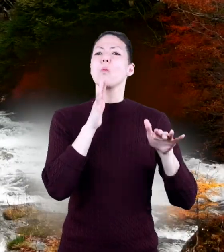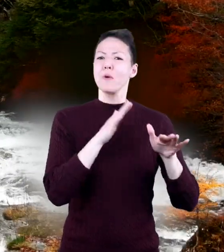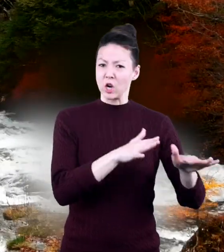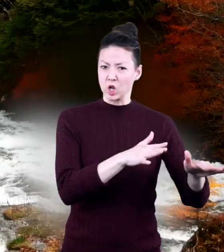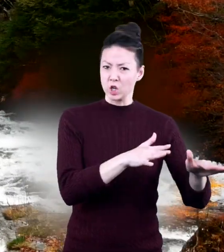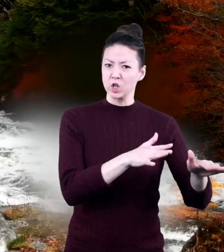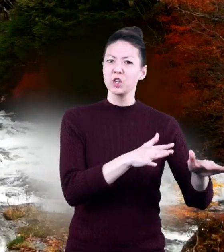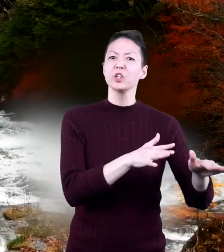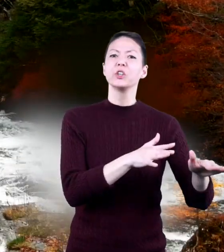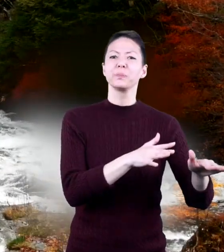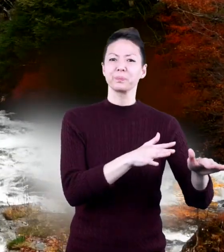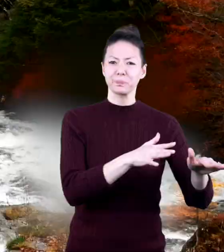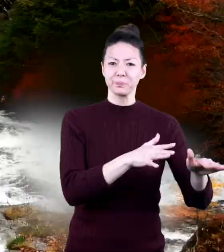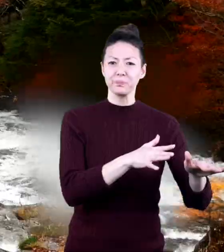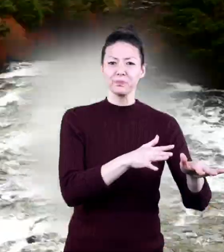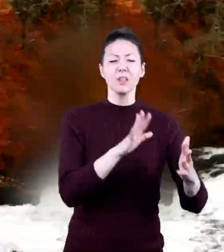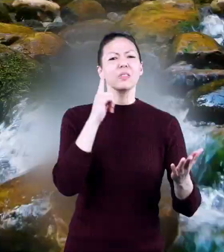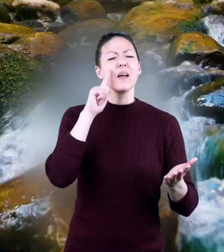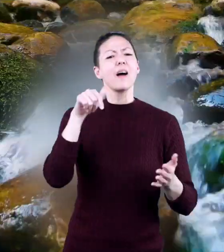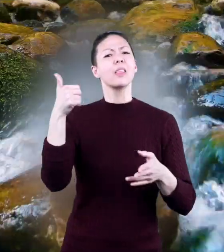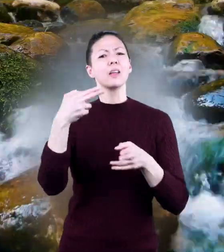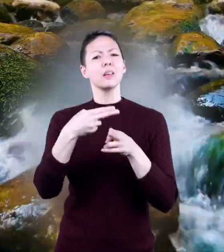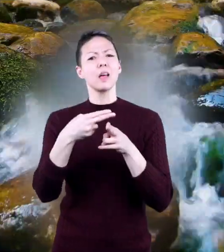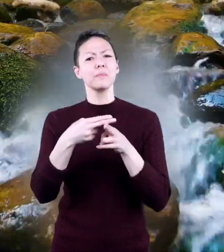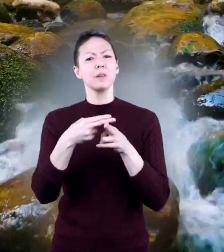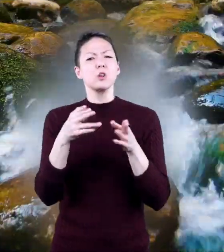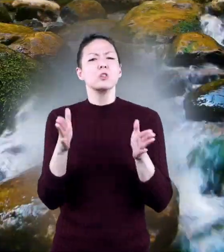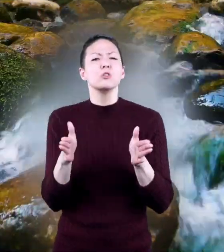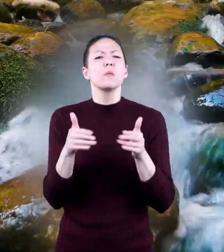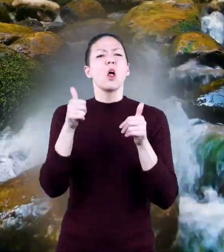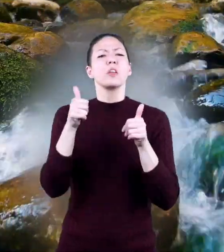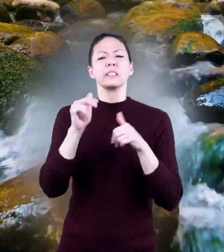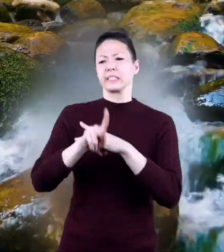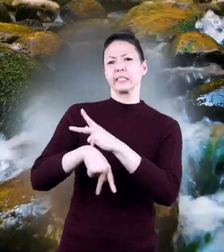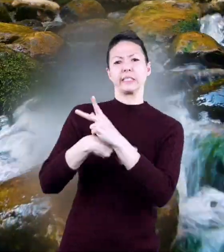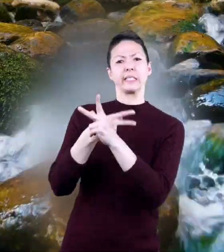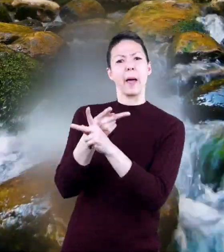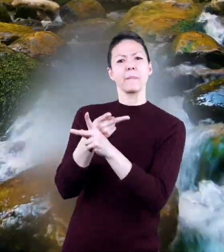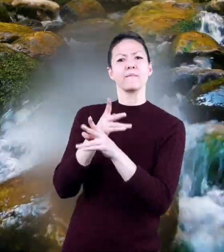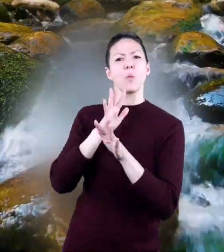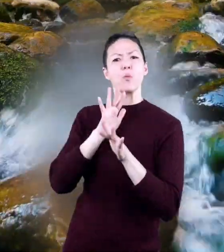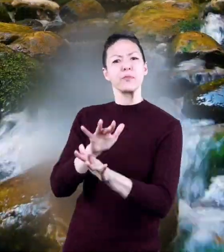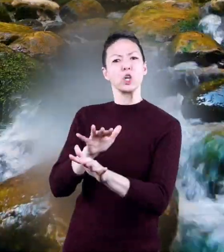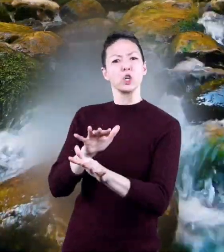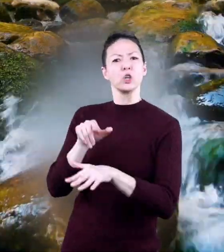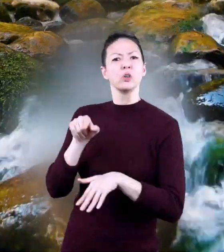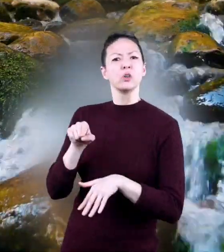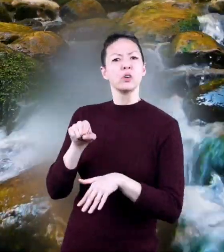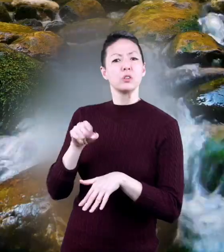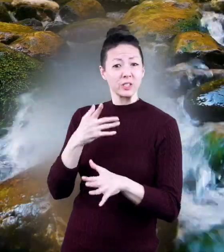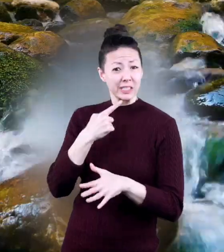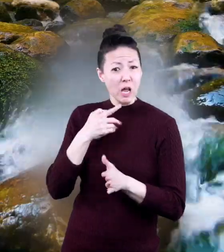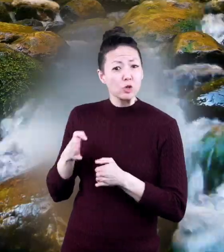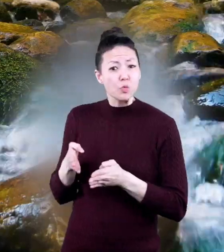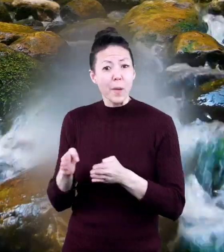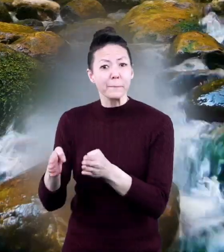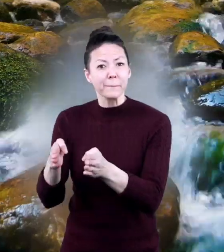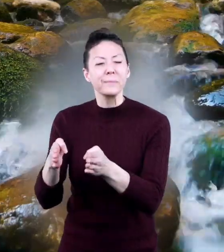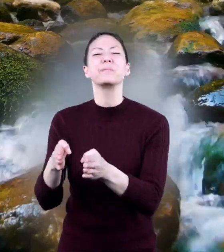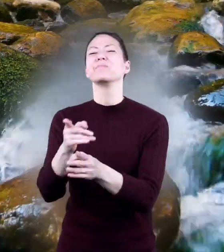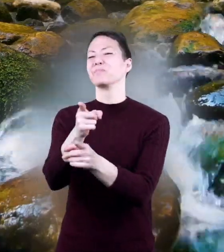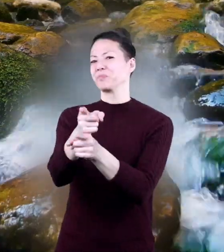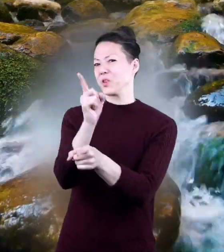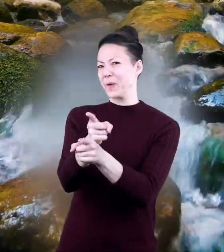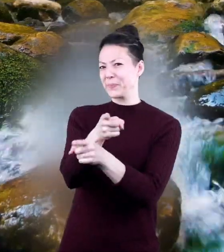that's a river can you think of another name for a smaller type of river if you said